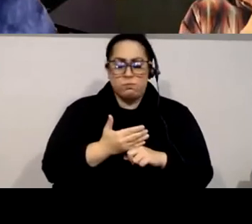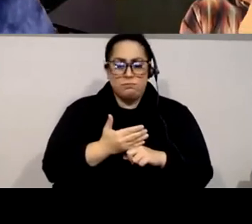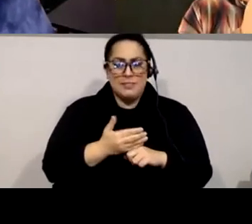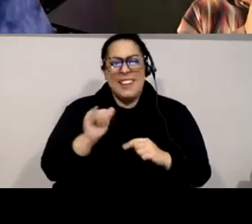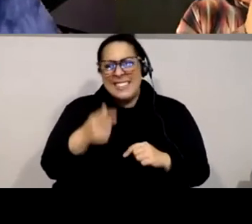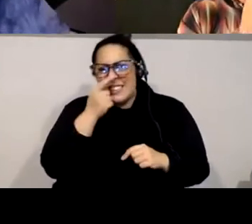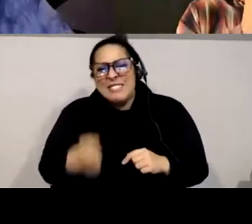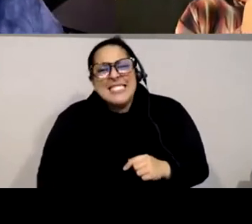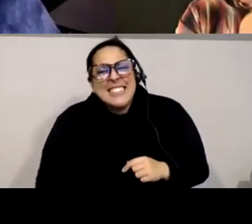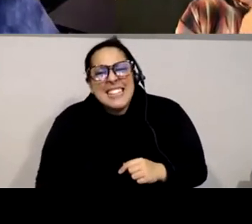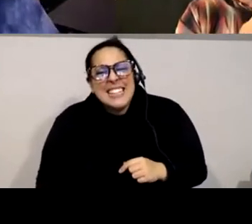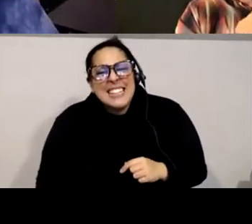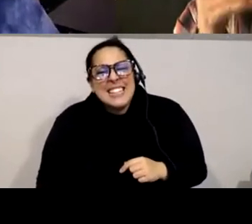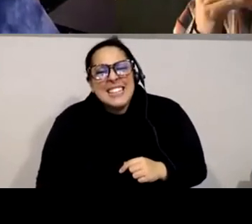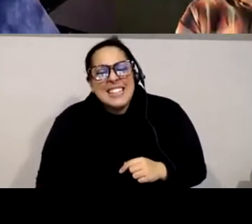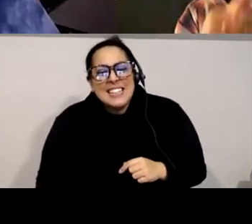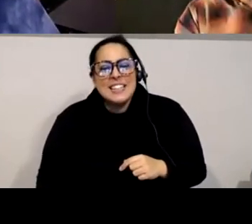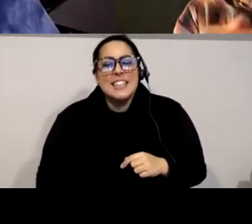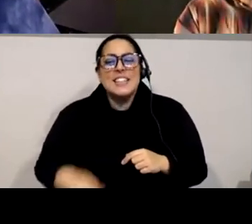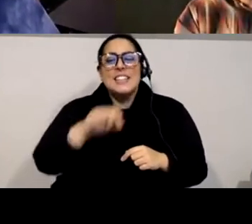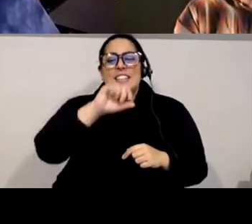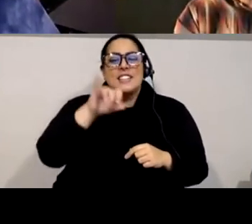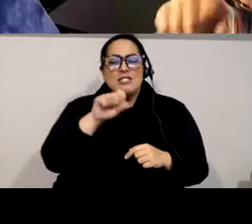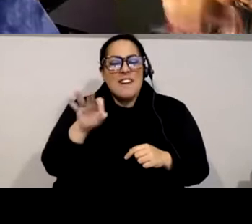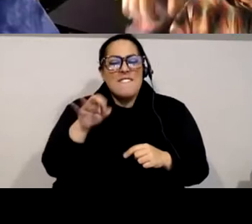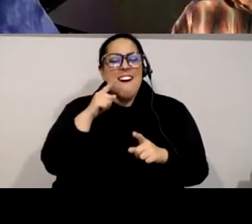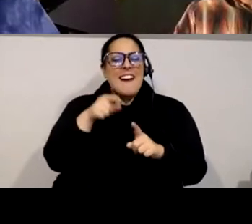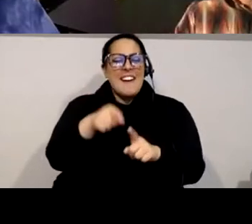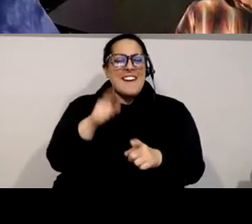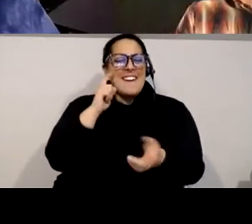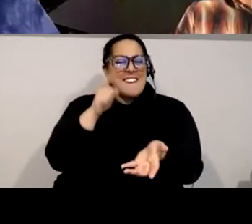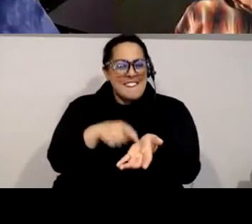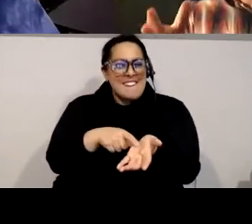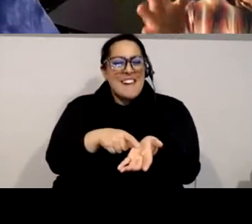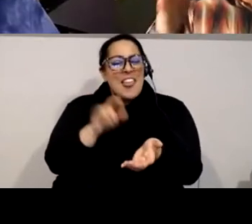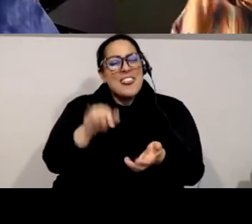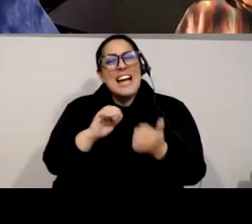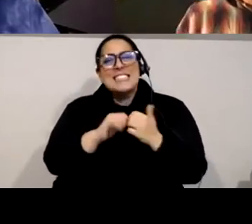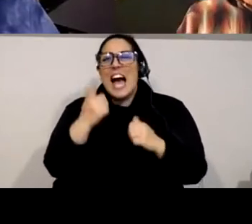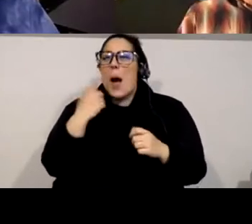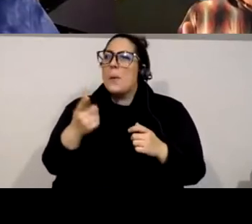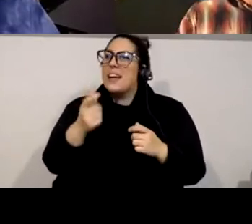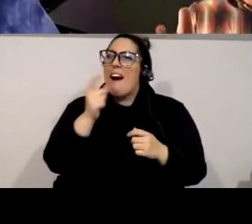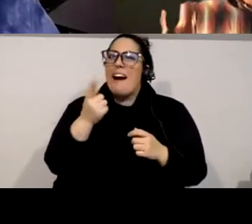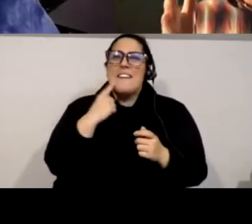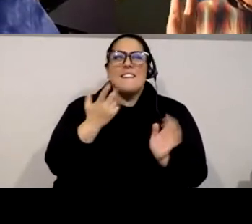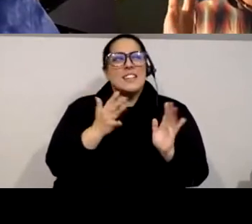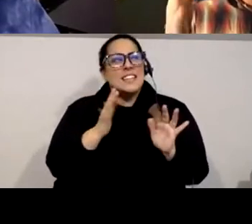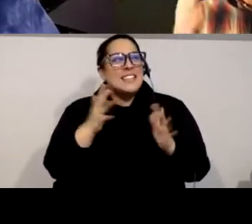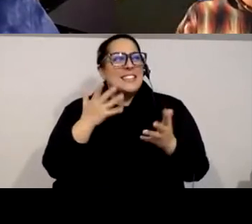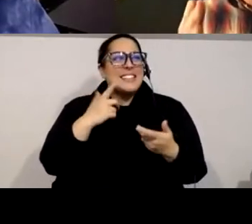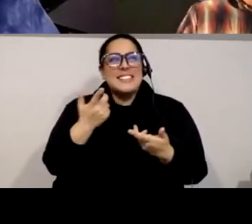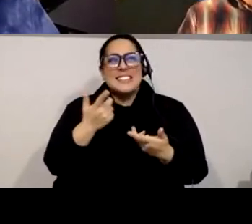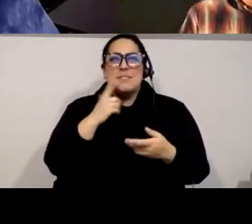here's where we short change culture when we put the fence around it right cultural practices are actually